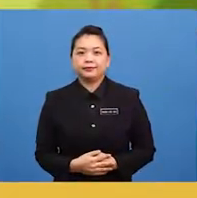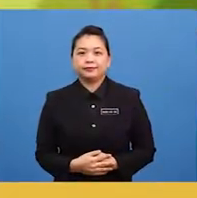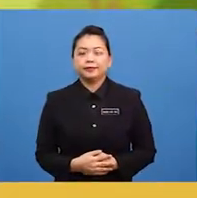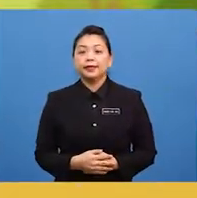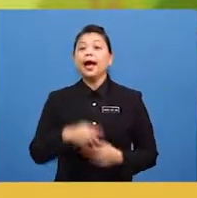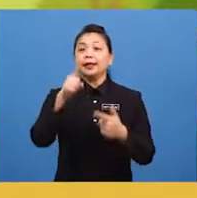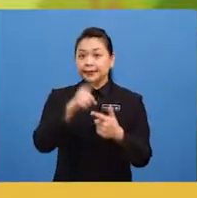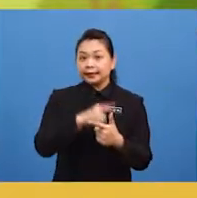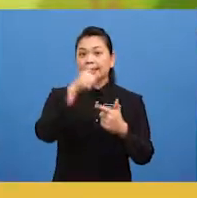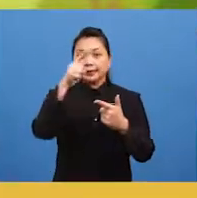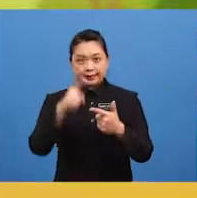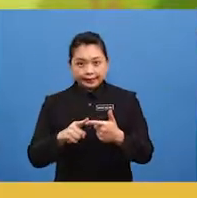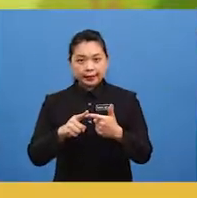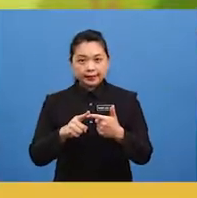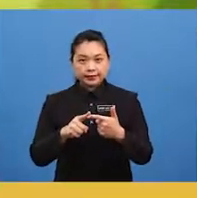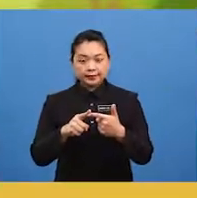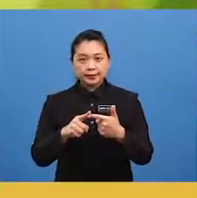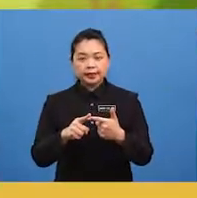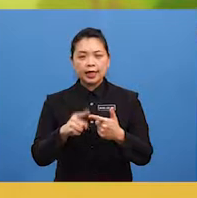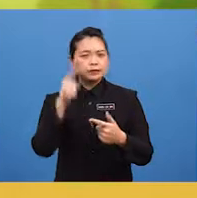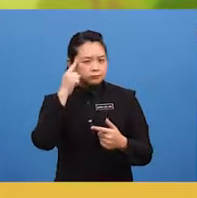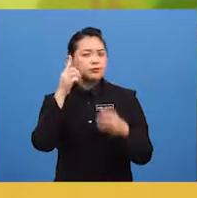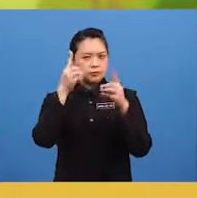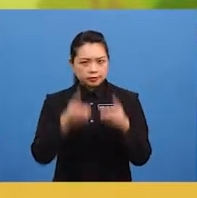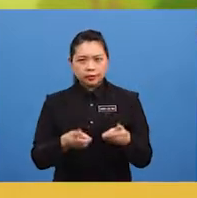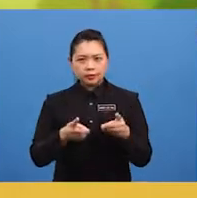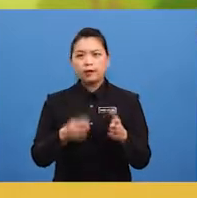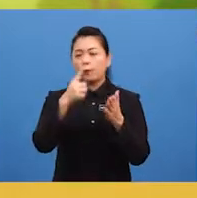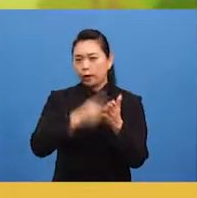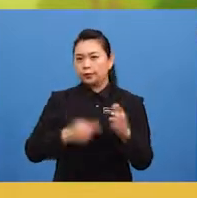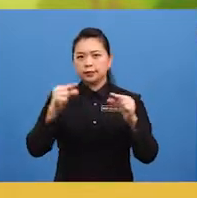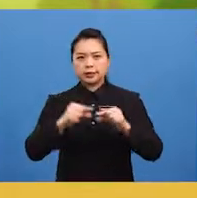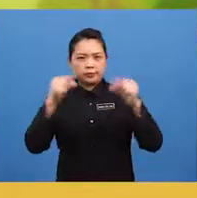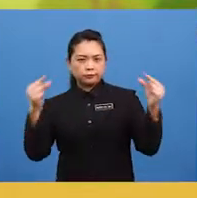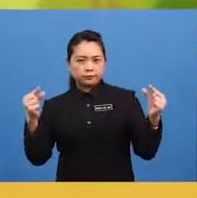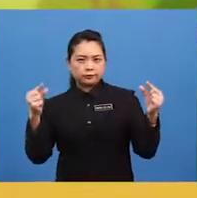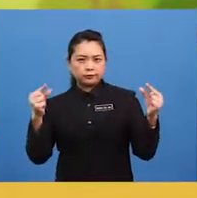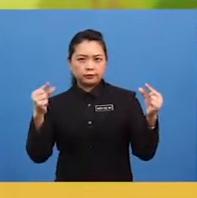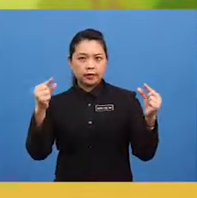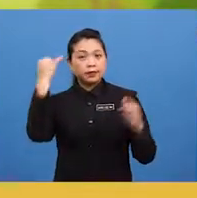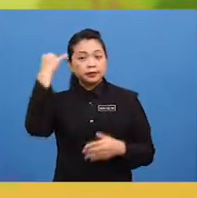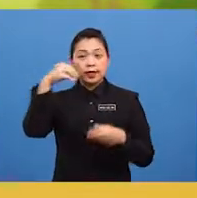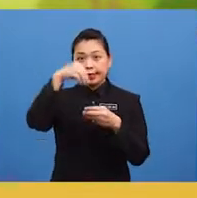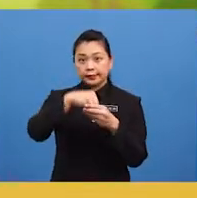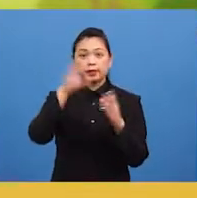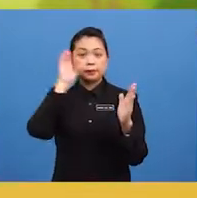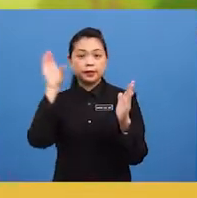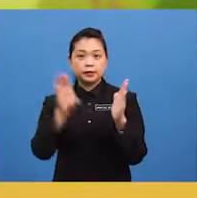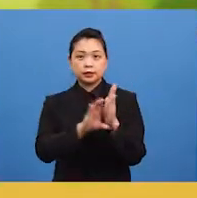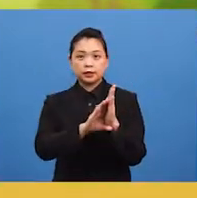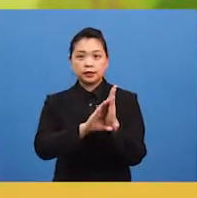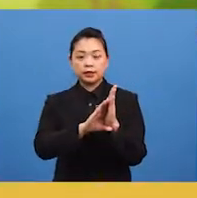Then, decide what is the general content of the picture and begin speaking